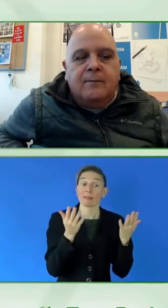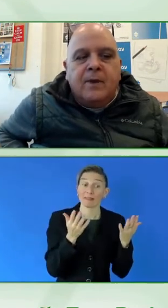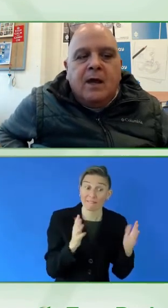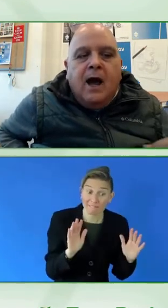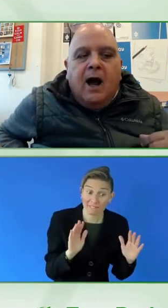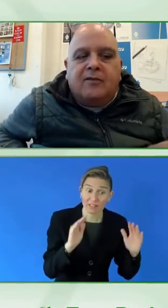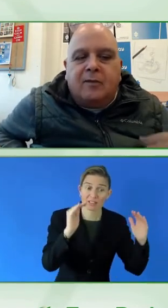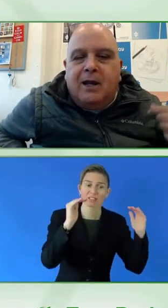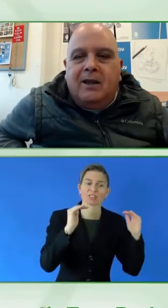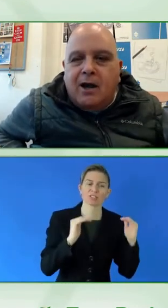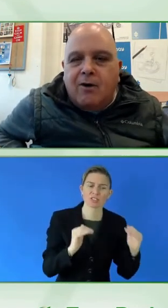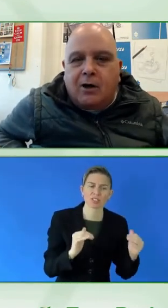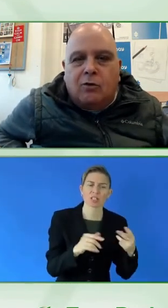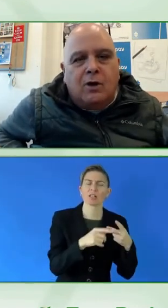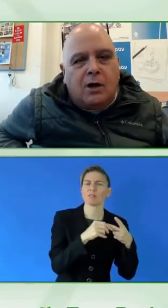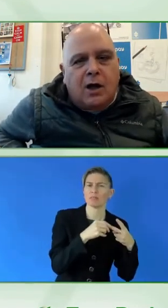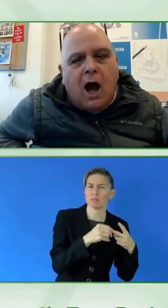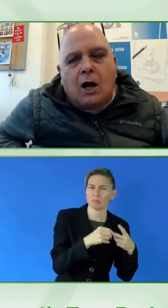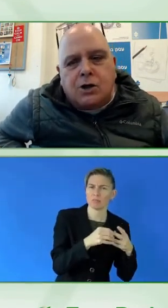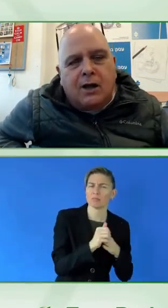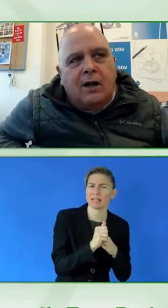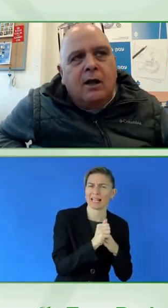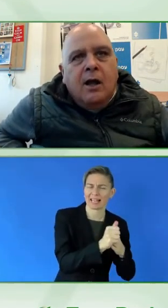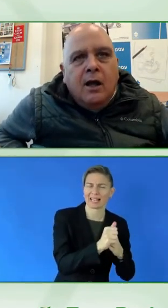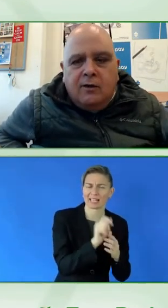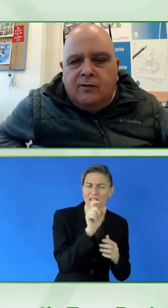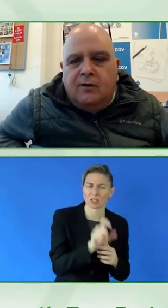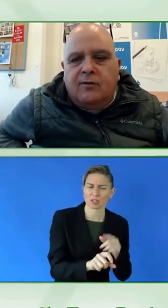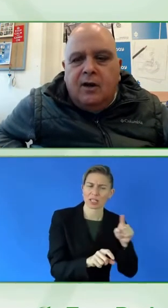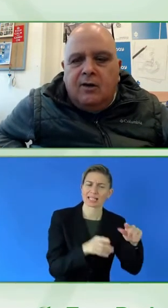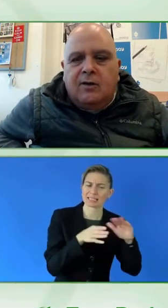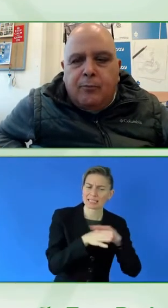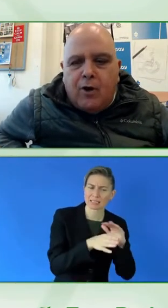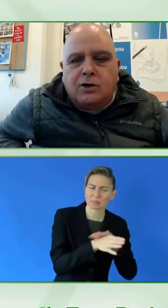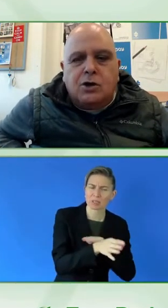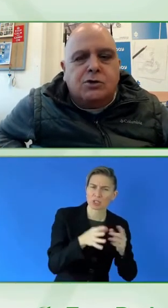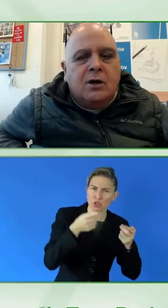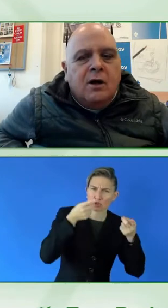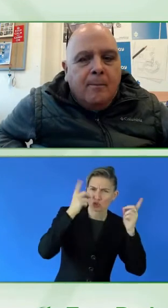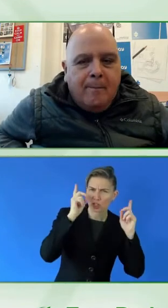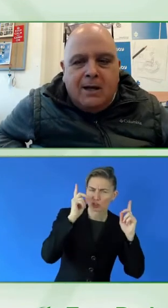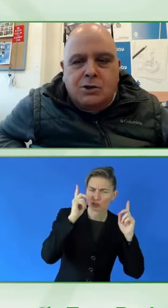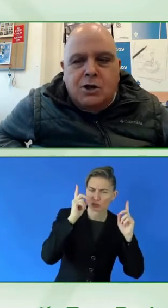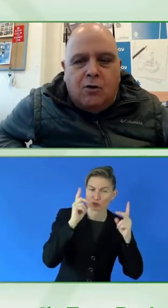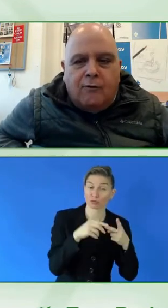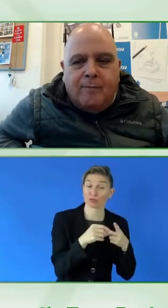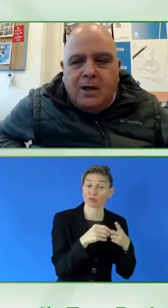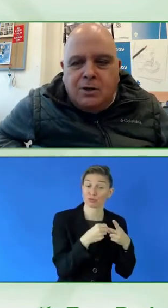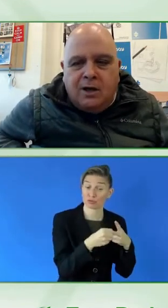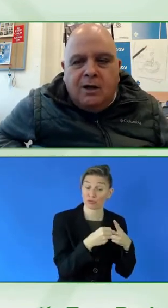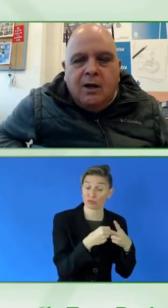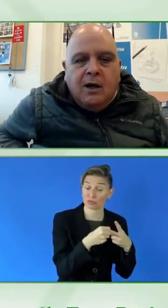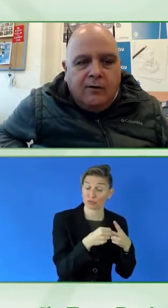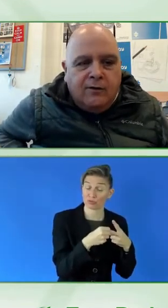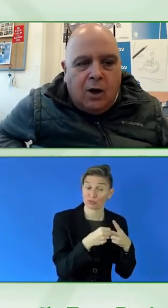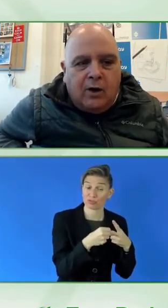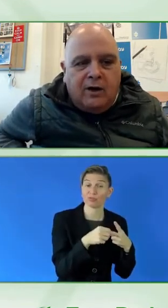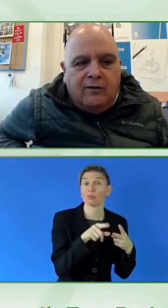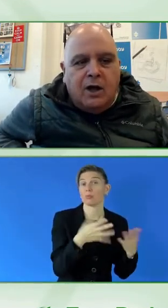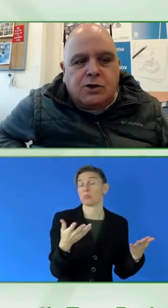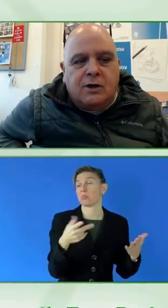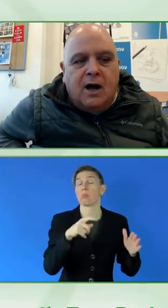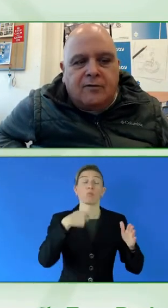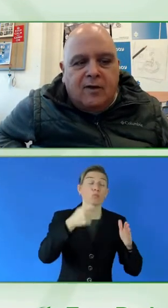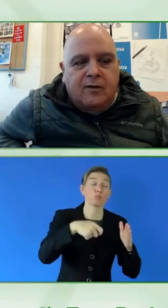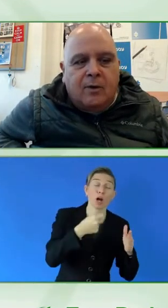which is the accessibility director. Actually, this is the project manager of making the